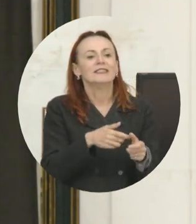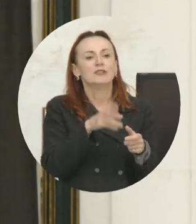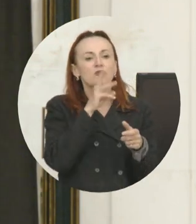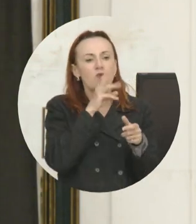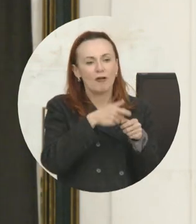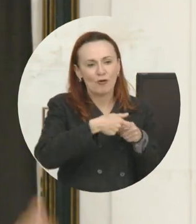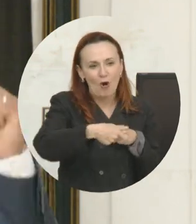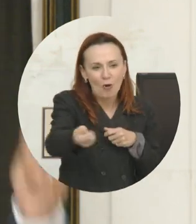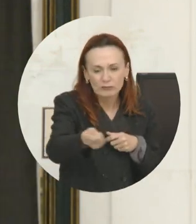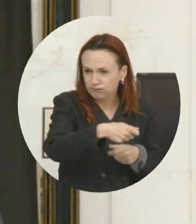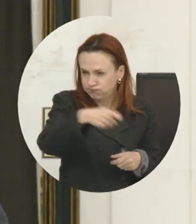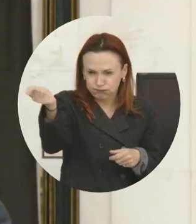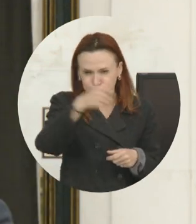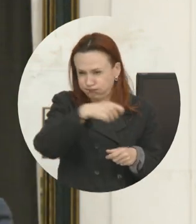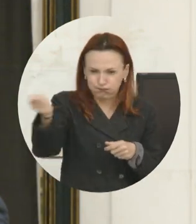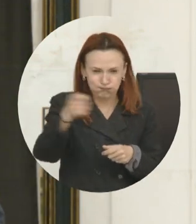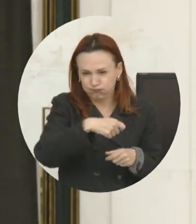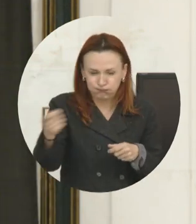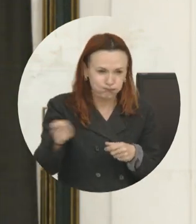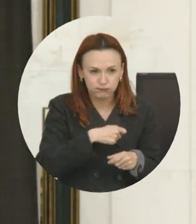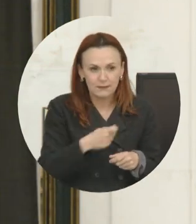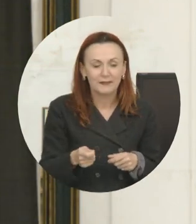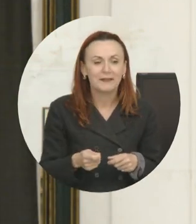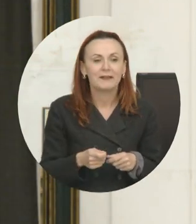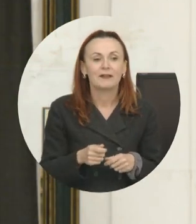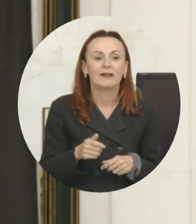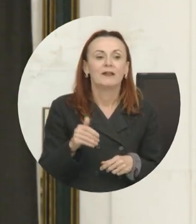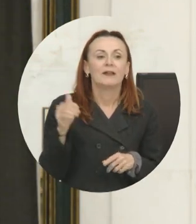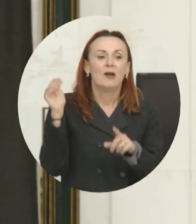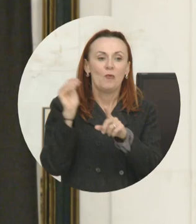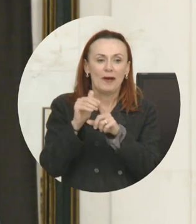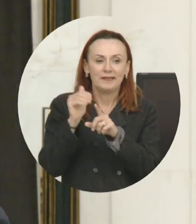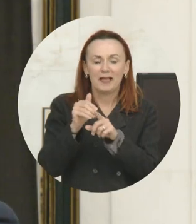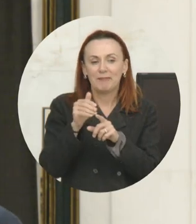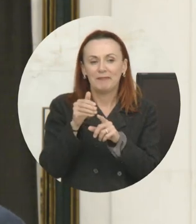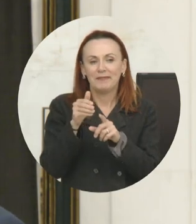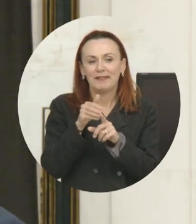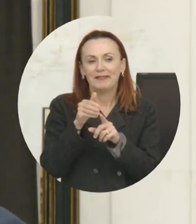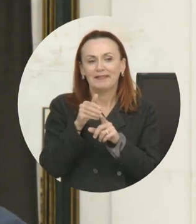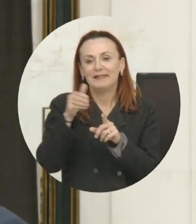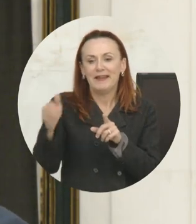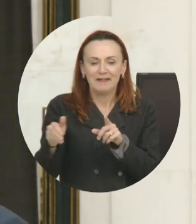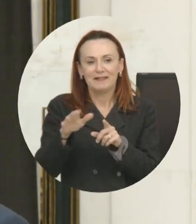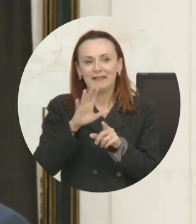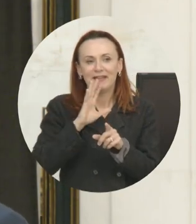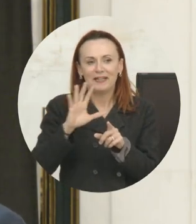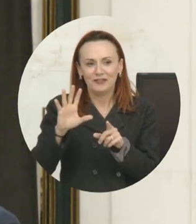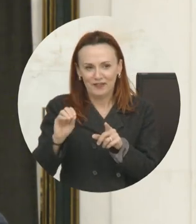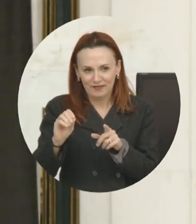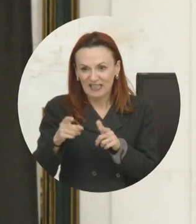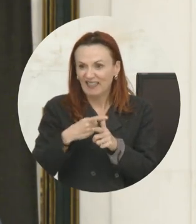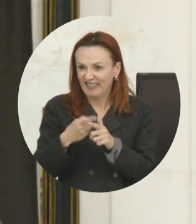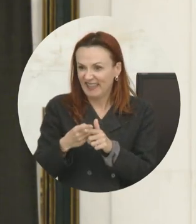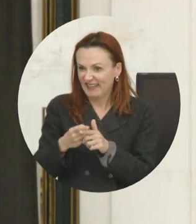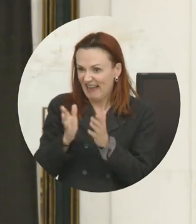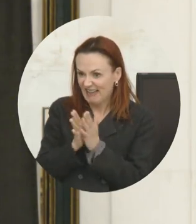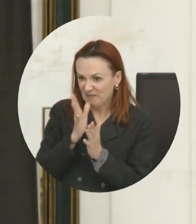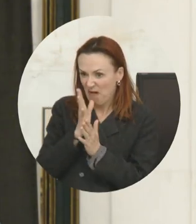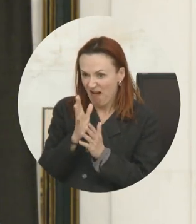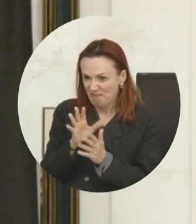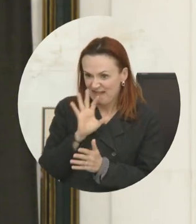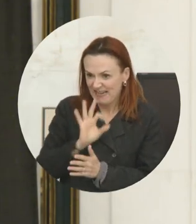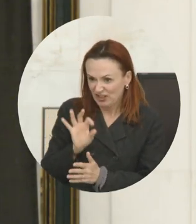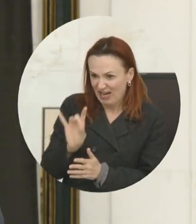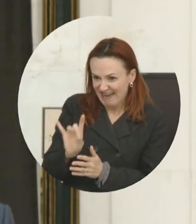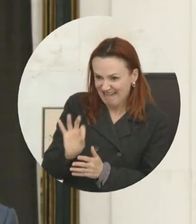and is putting out the fire and wakes my 50-year-old friend up who then evacuated his 90-year-old mother and got out of harm's way.